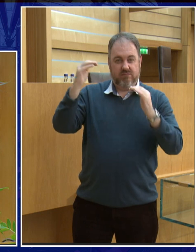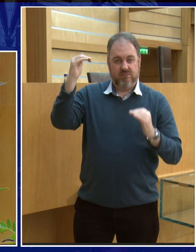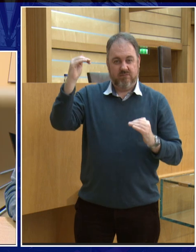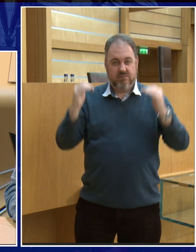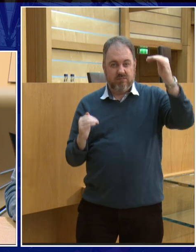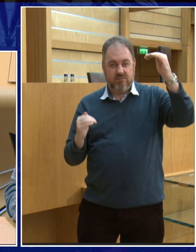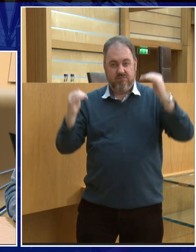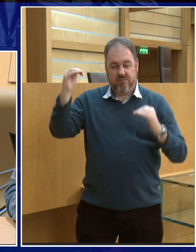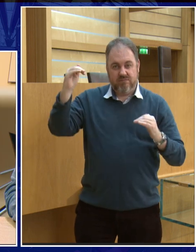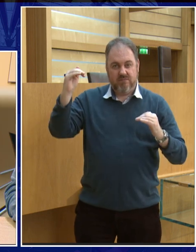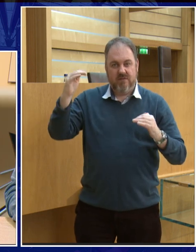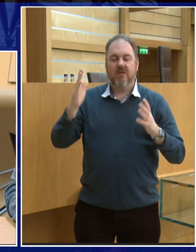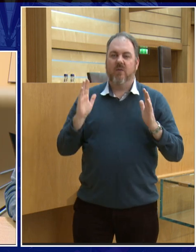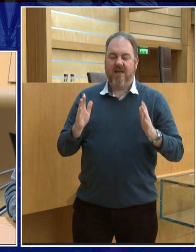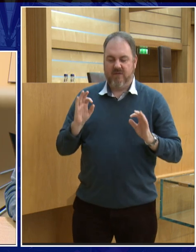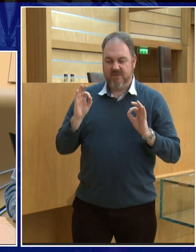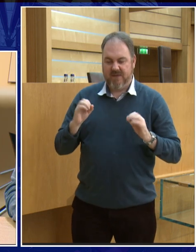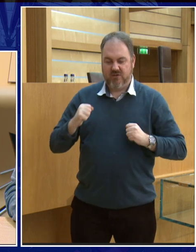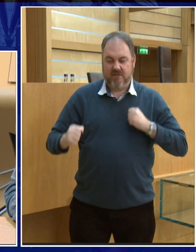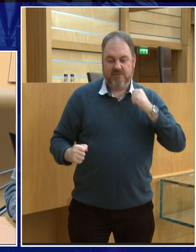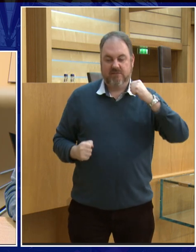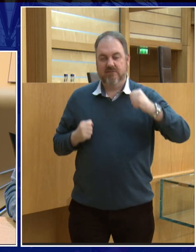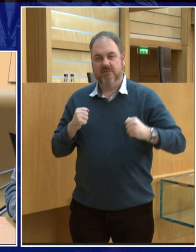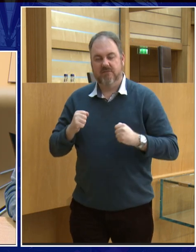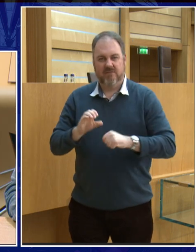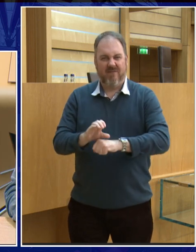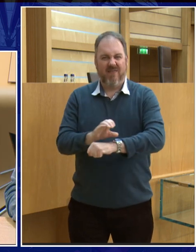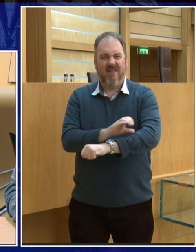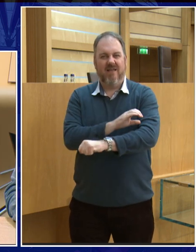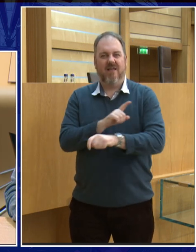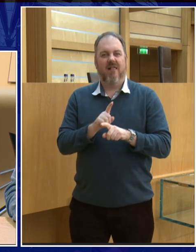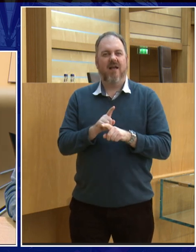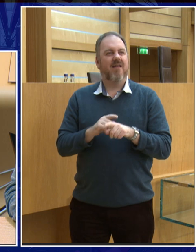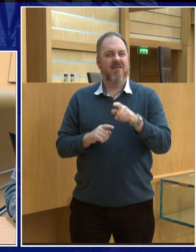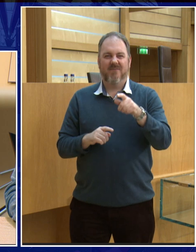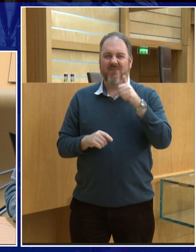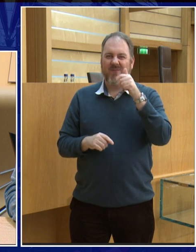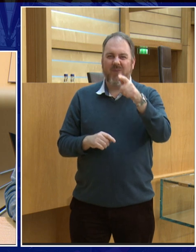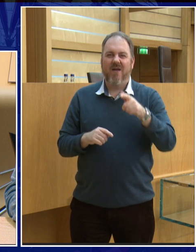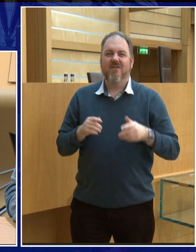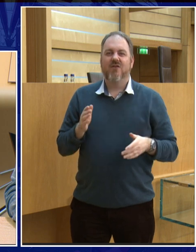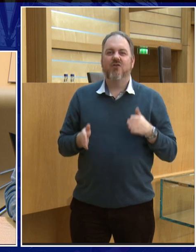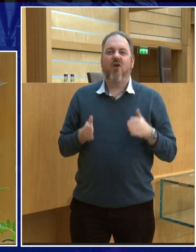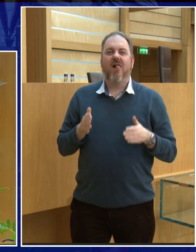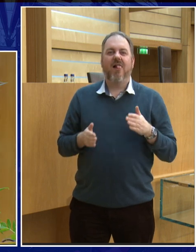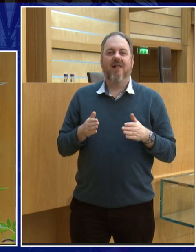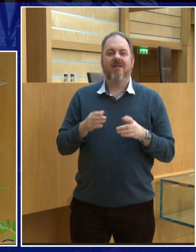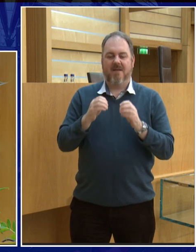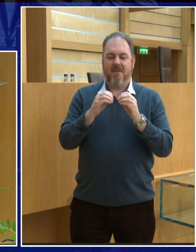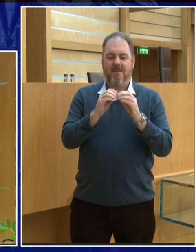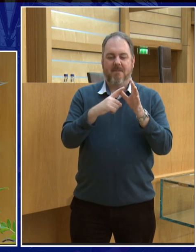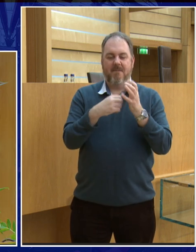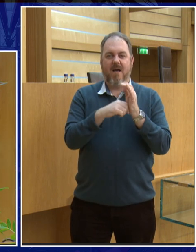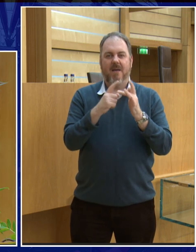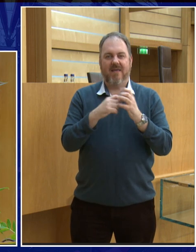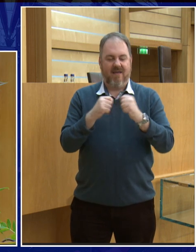the space suits are quite rigid. And they're articulated in various places. It's a bit like one of your Barbie dolls. Some of them have arms that move. And the elbows can move